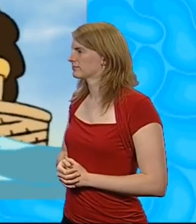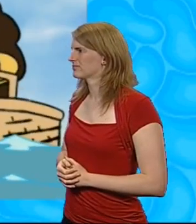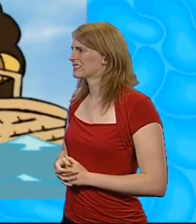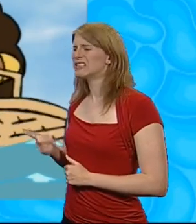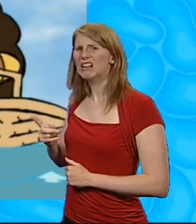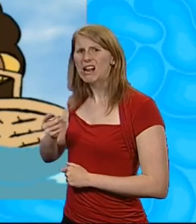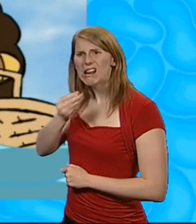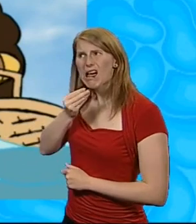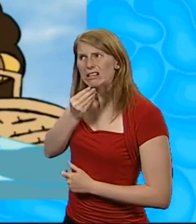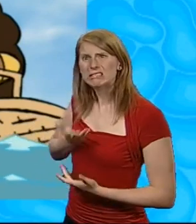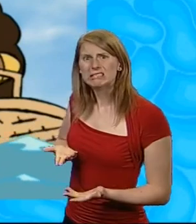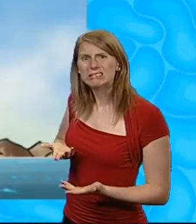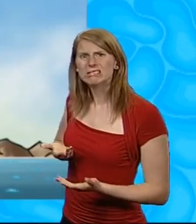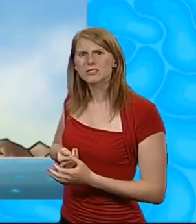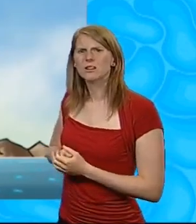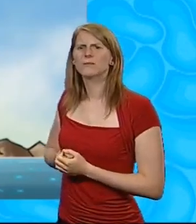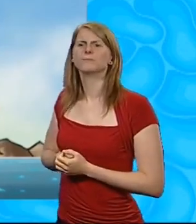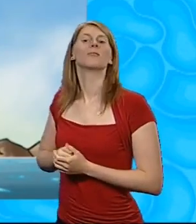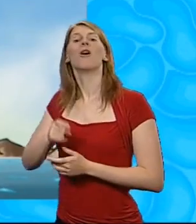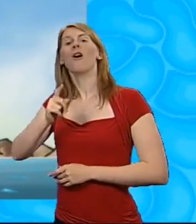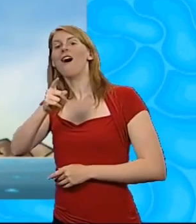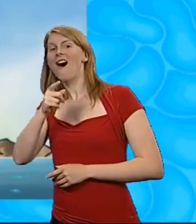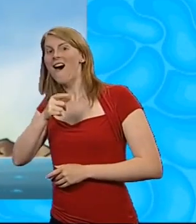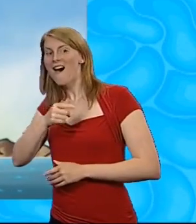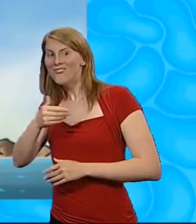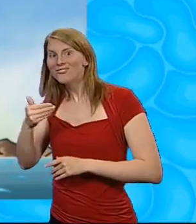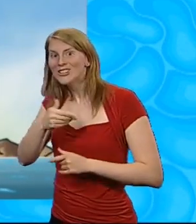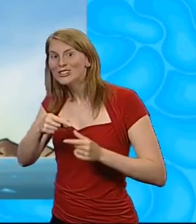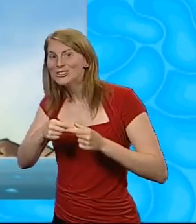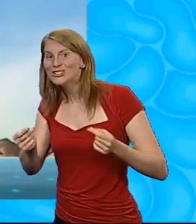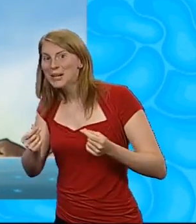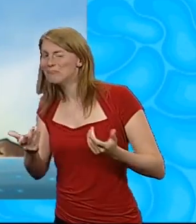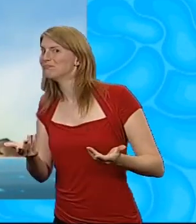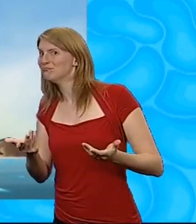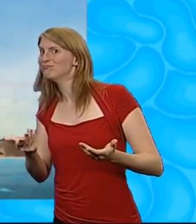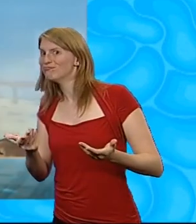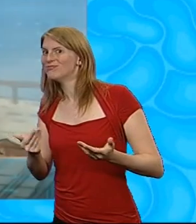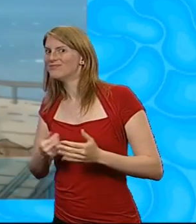What about lunch, Jetta? How about some fish and chips Jamaican style?